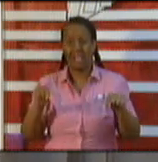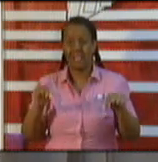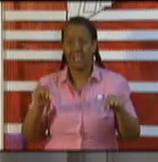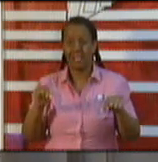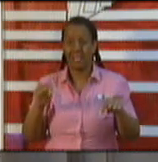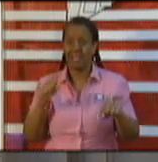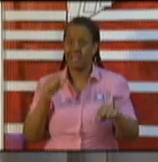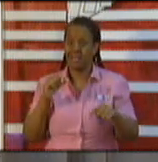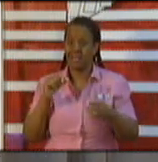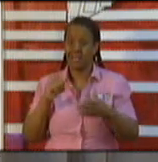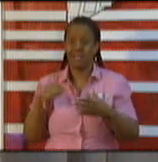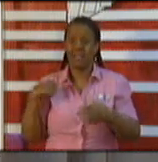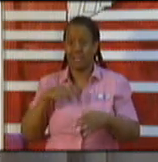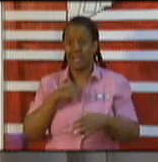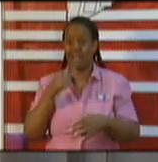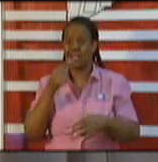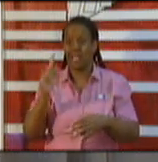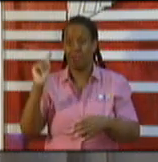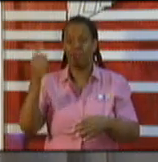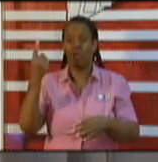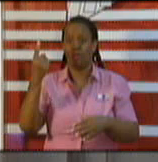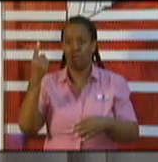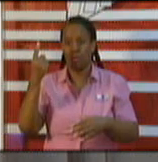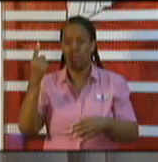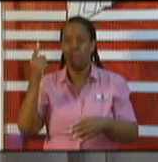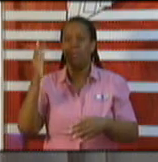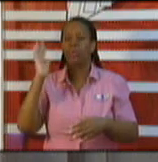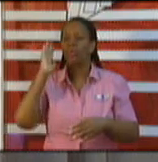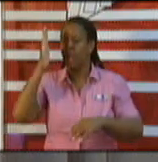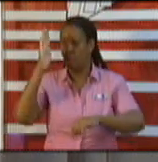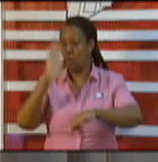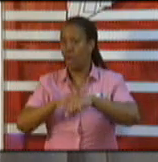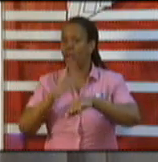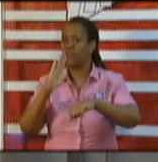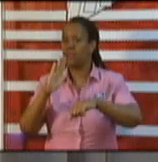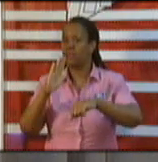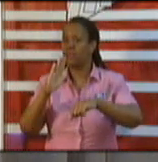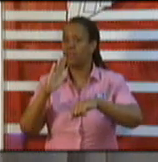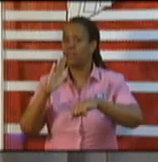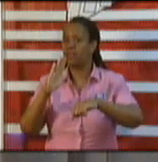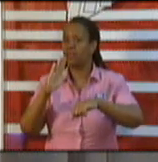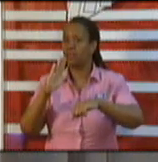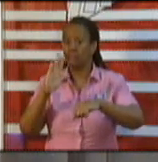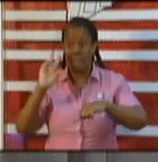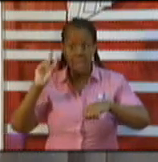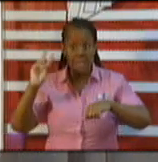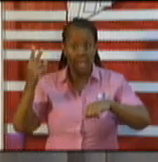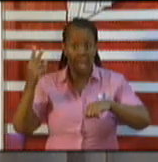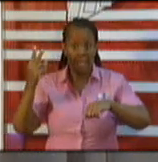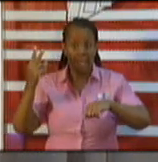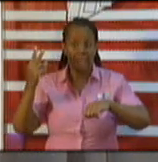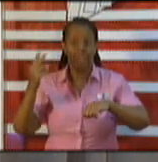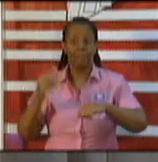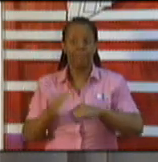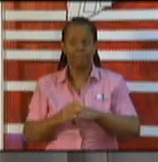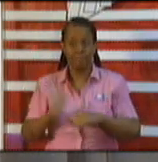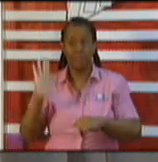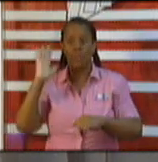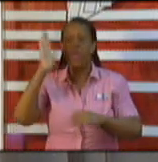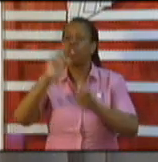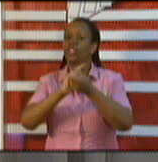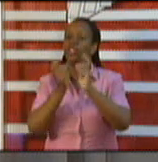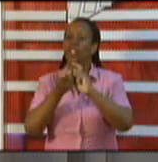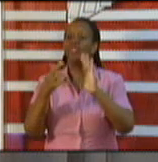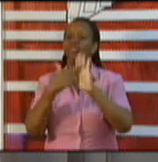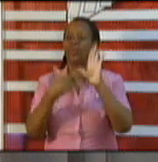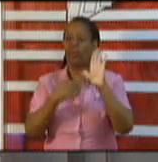the very troubling scenes that we saw over the last weekend, in particular over the weekend, with the behavior of persons in